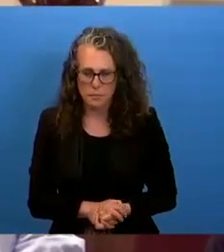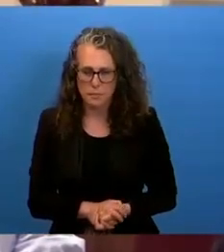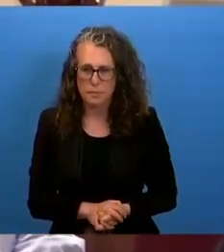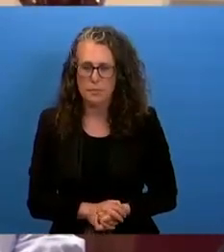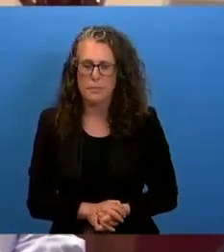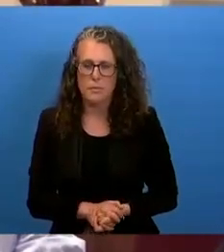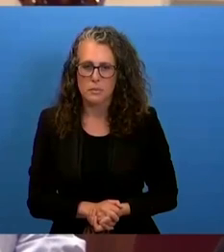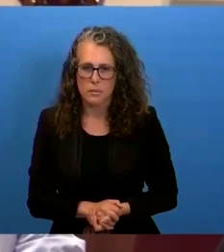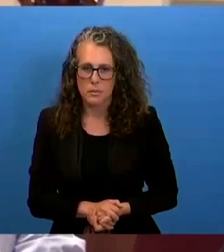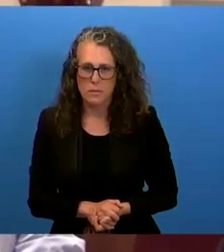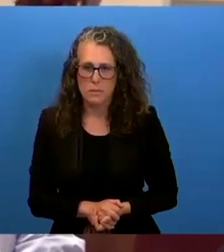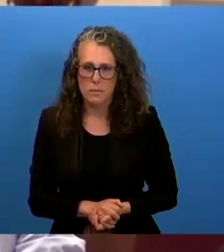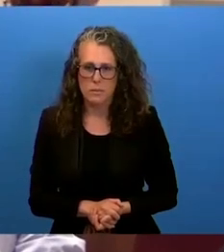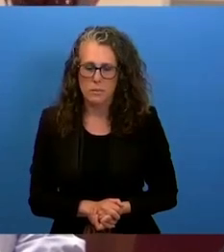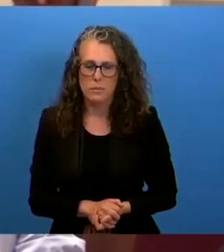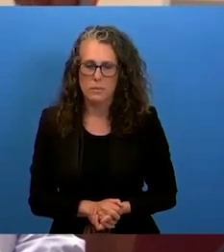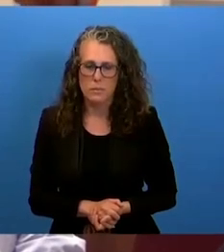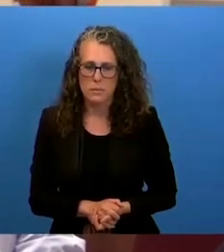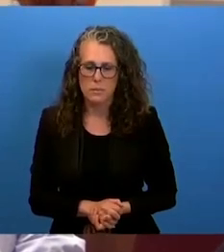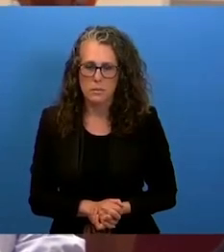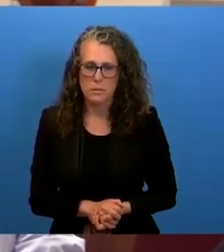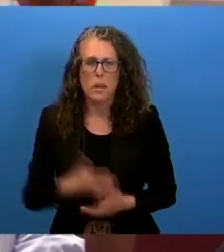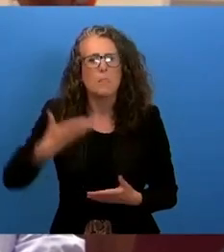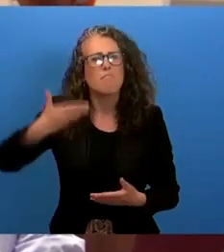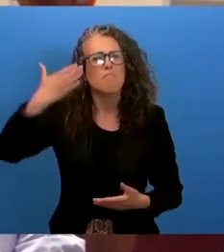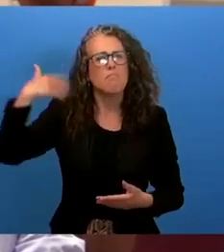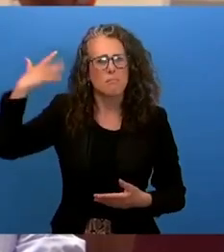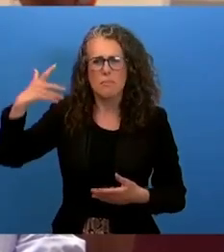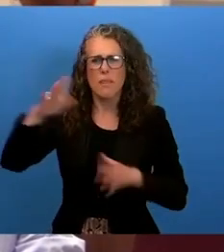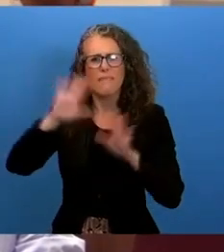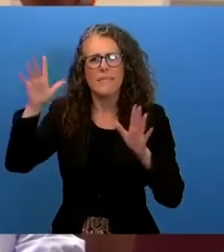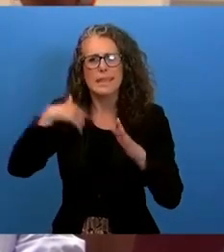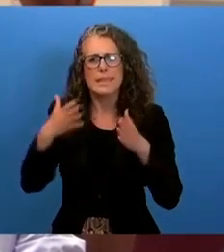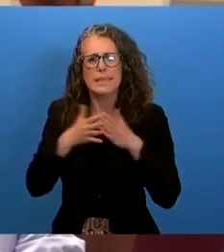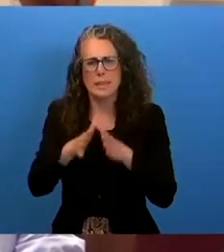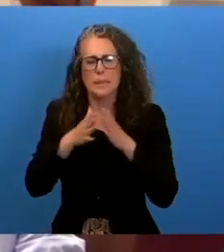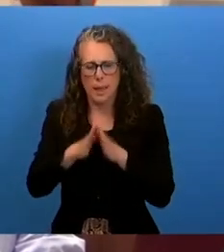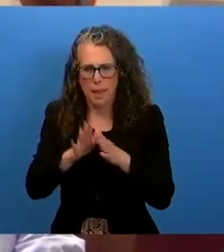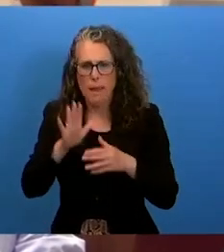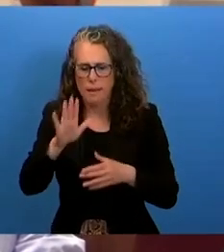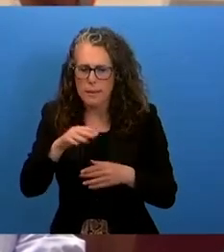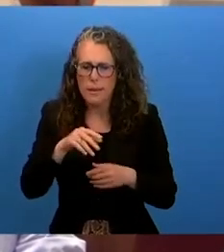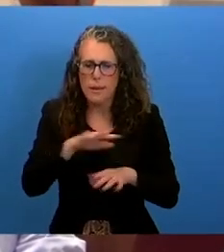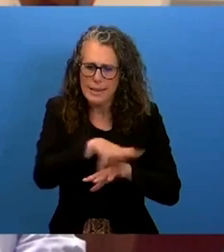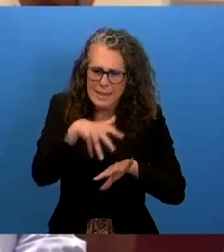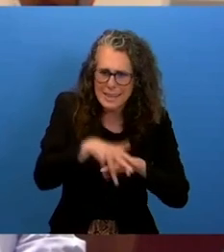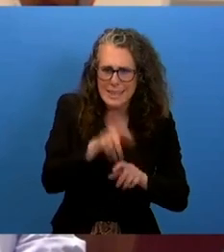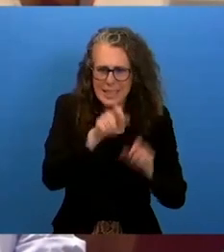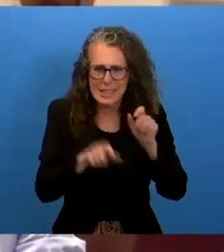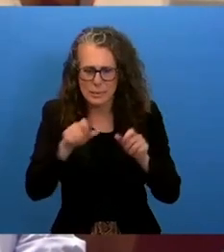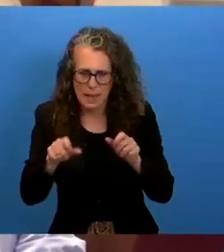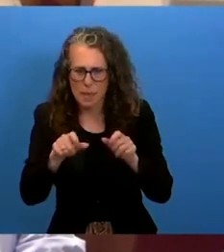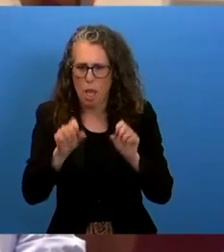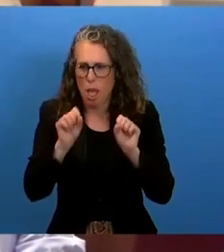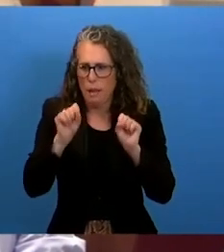In the previous point, we set out the four areas that indigenous peoples might be placed in,